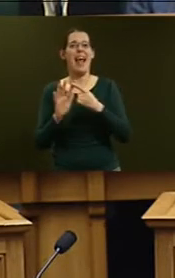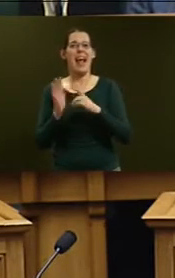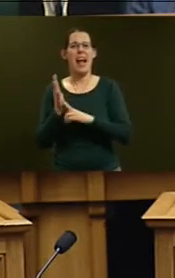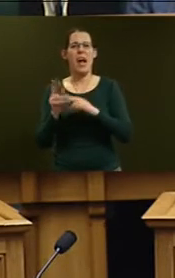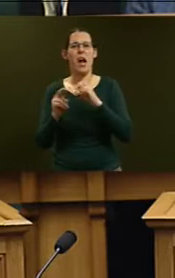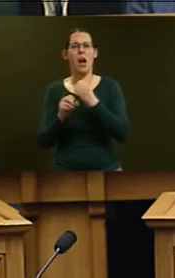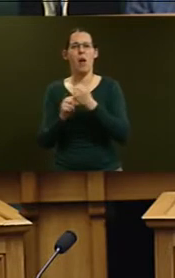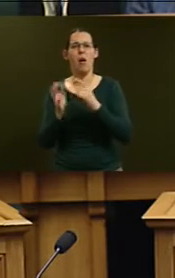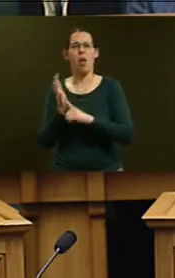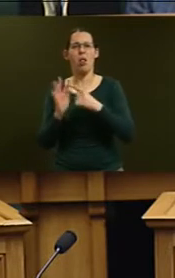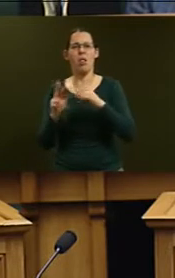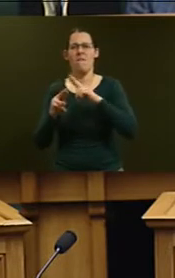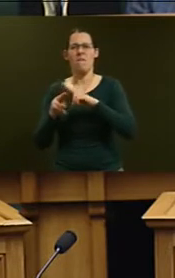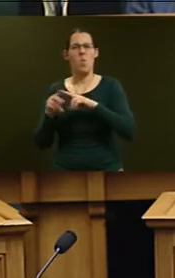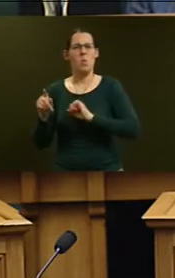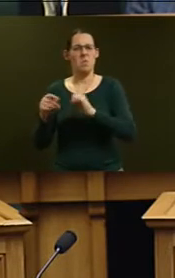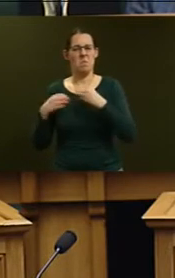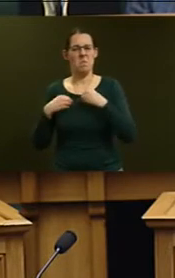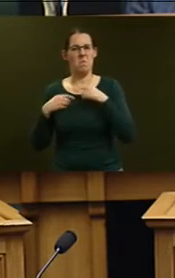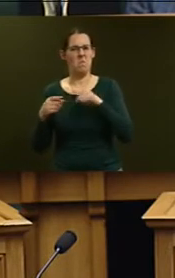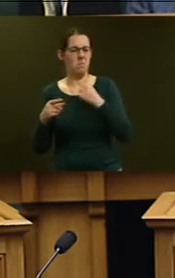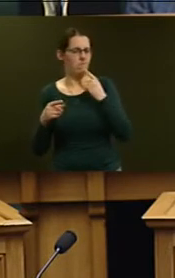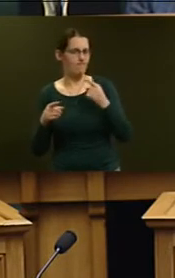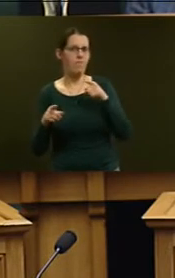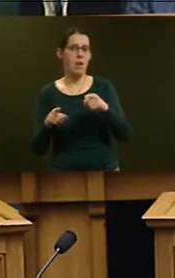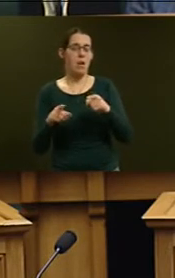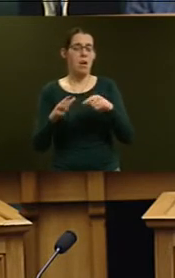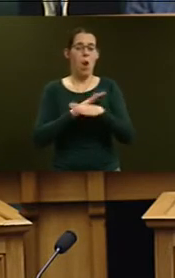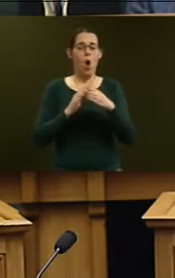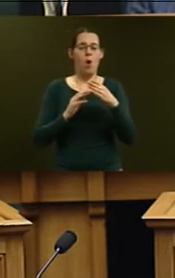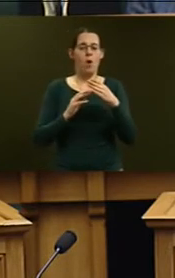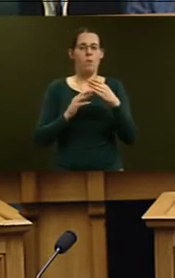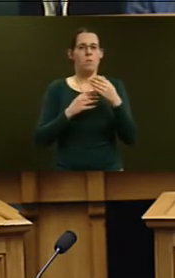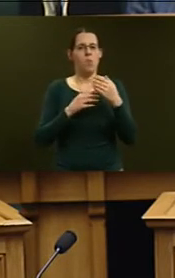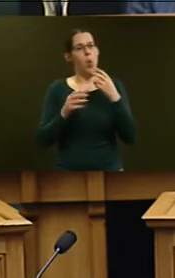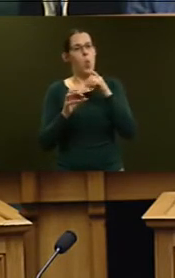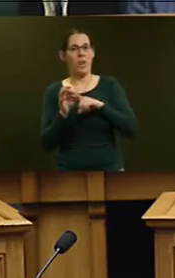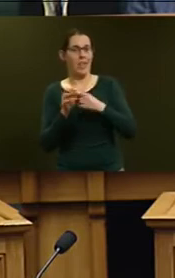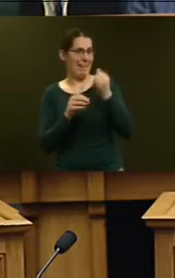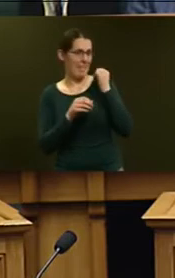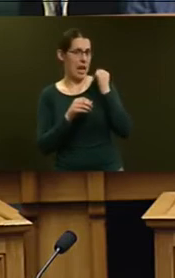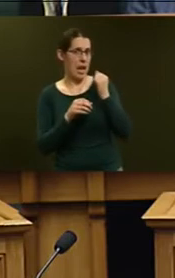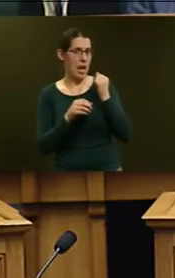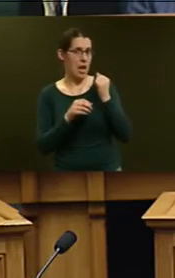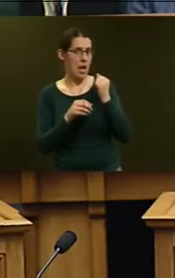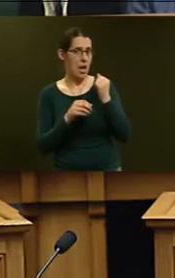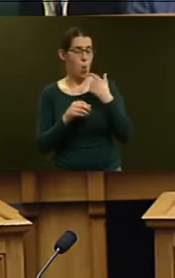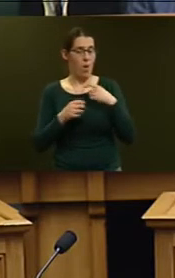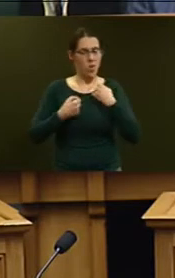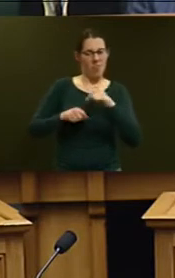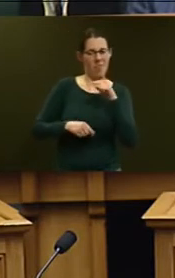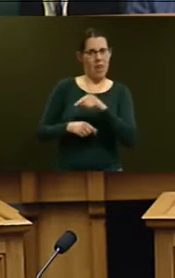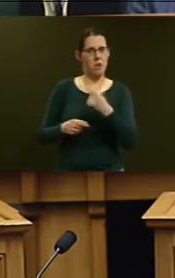in oral question number nine yesterday when it is now clear that Deloitte were providing significant services to the project